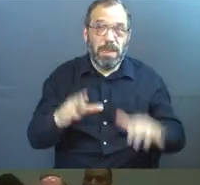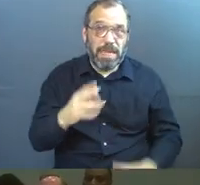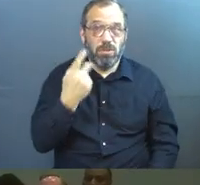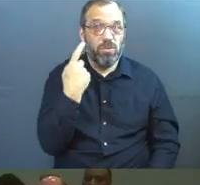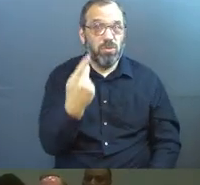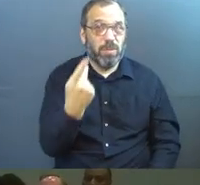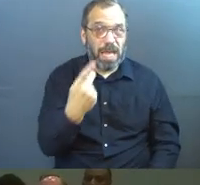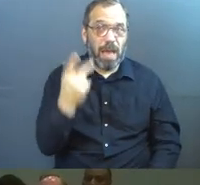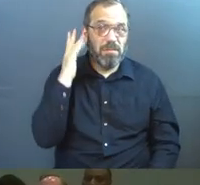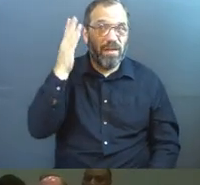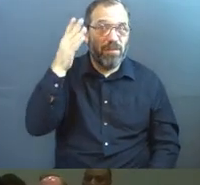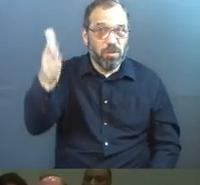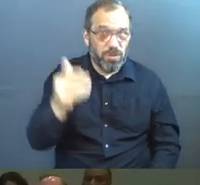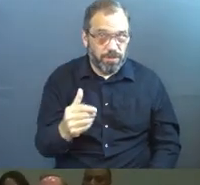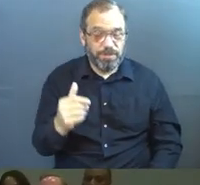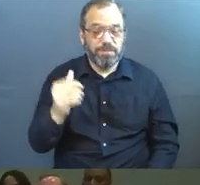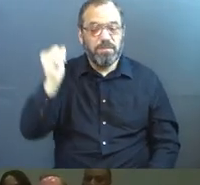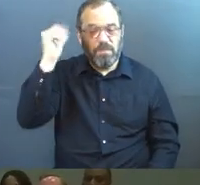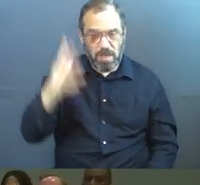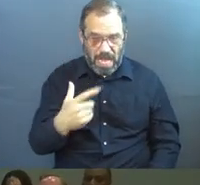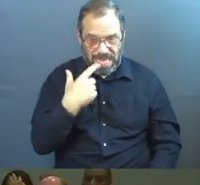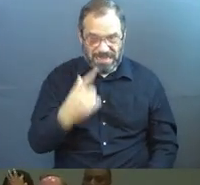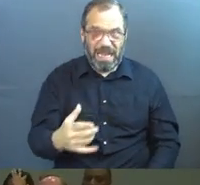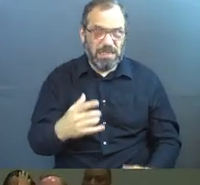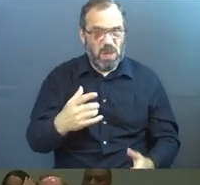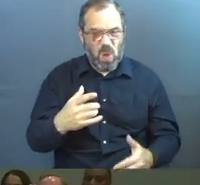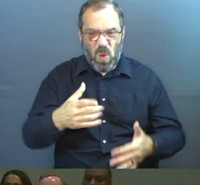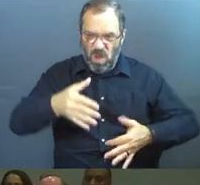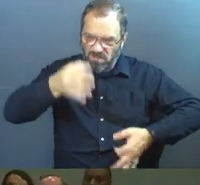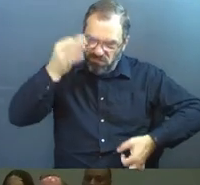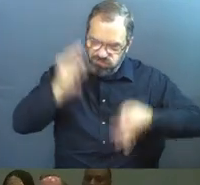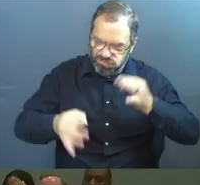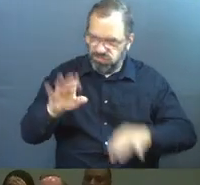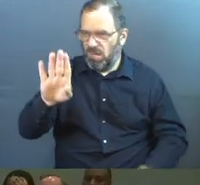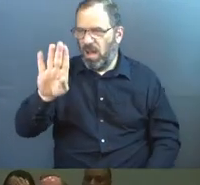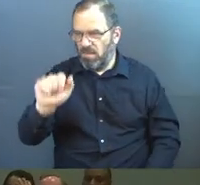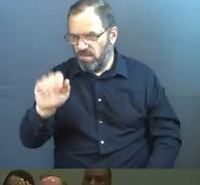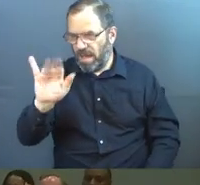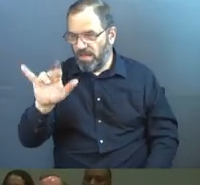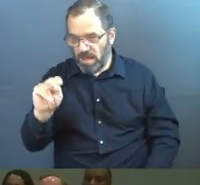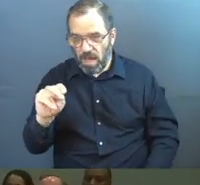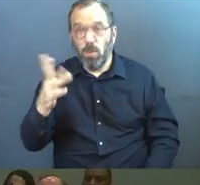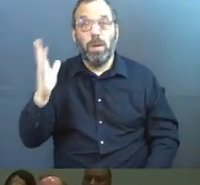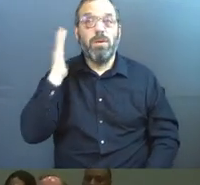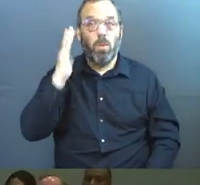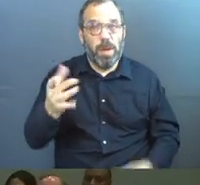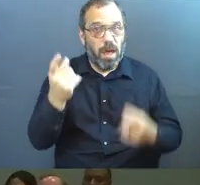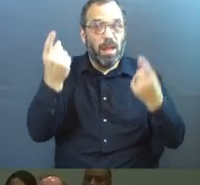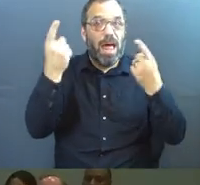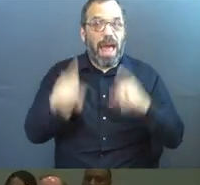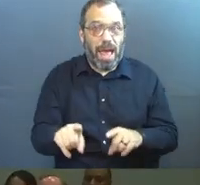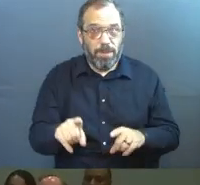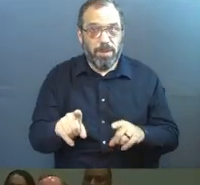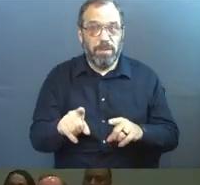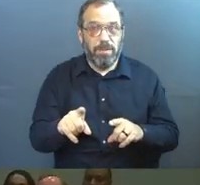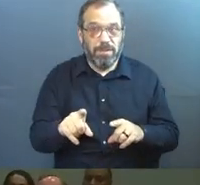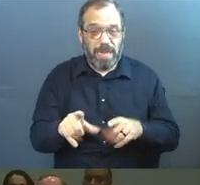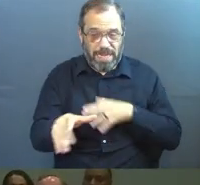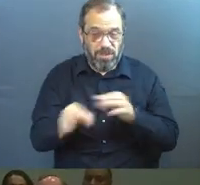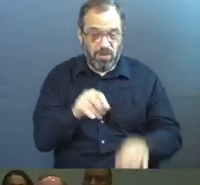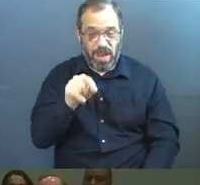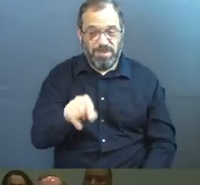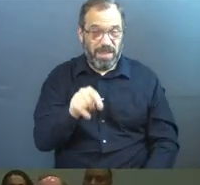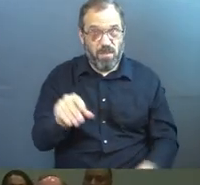generations. And then God says, the ultimate judgment of Babylon is coming. And then he's going to describe